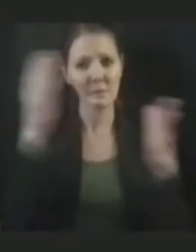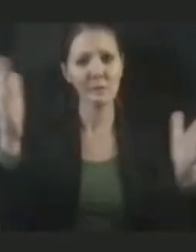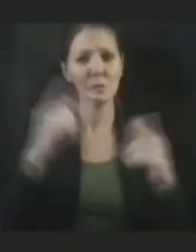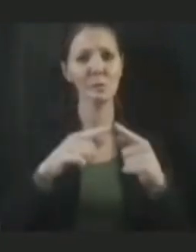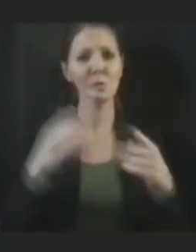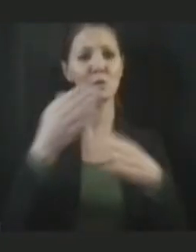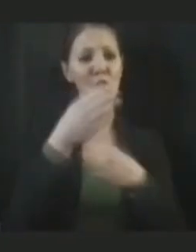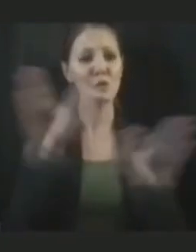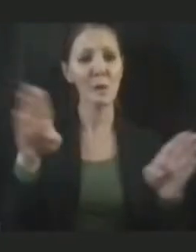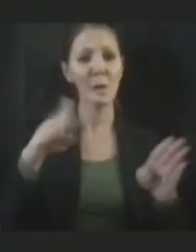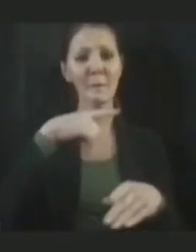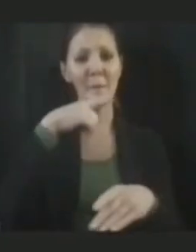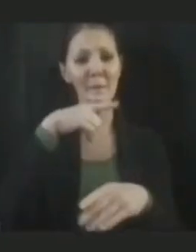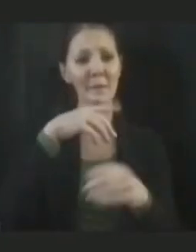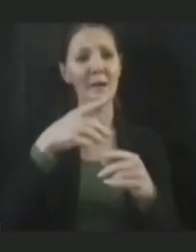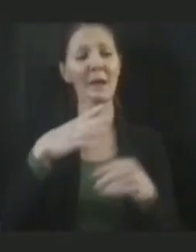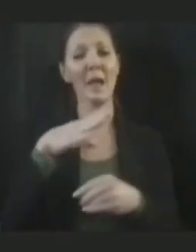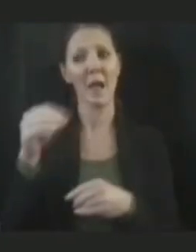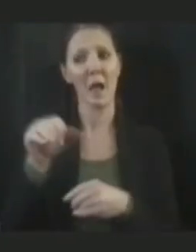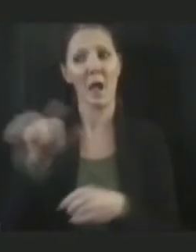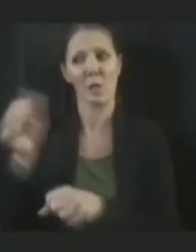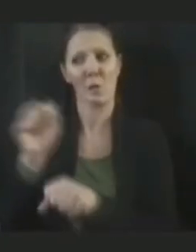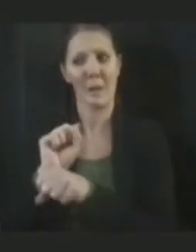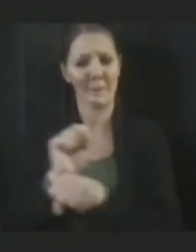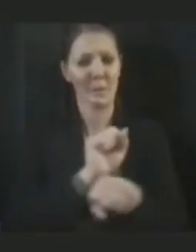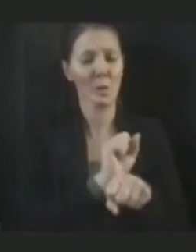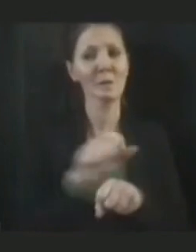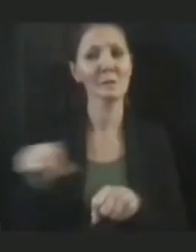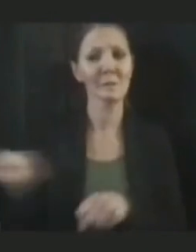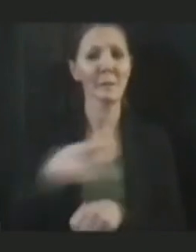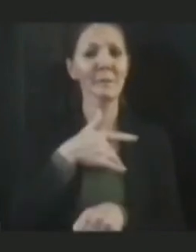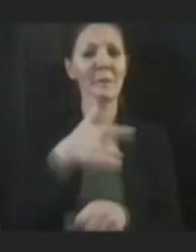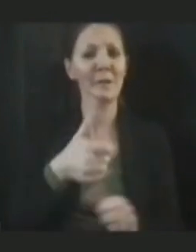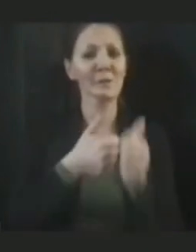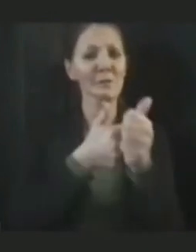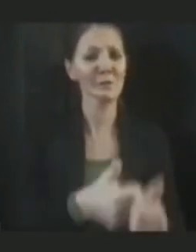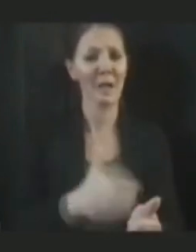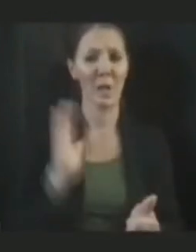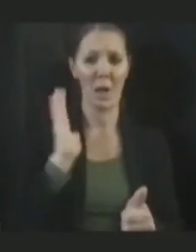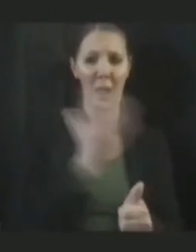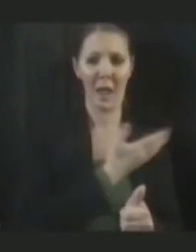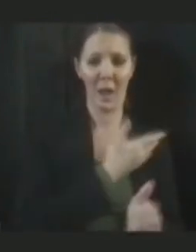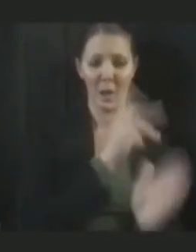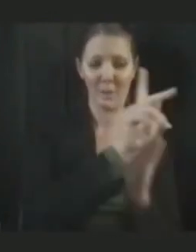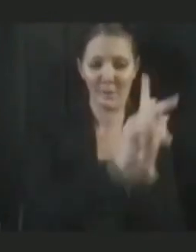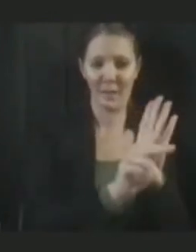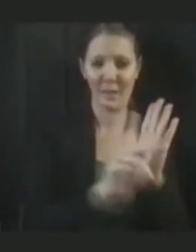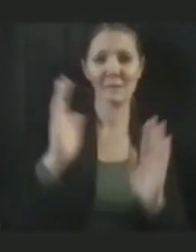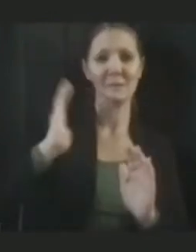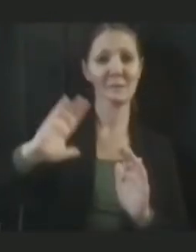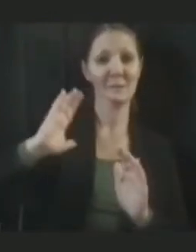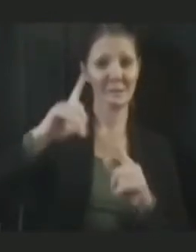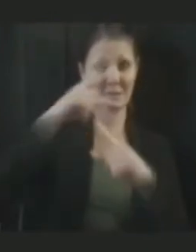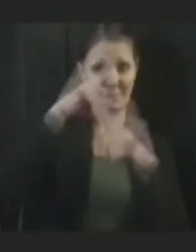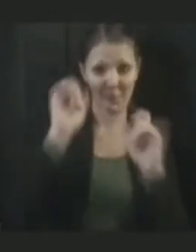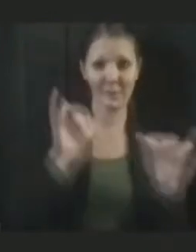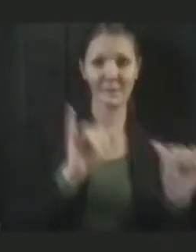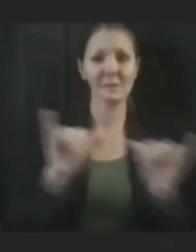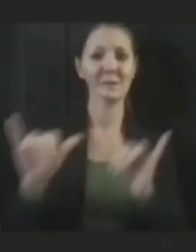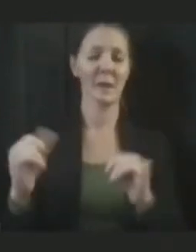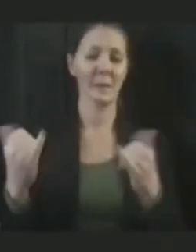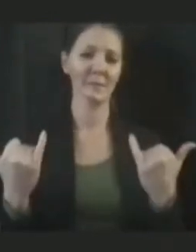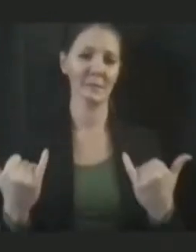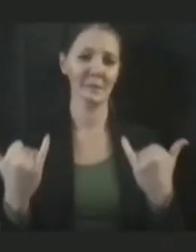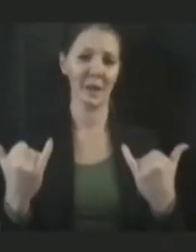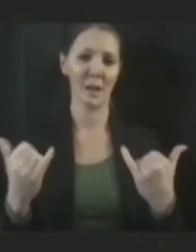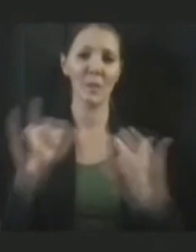who did follow our lead after our mandatory vaccination policy was adopted back in the summer. So we're pleased to